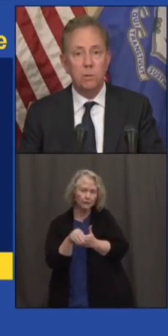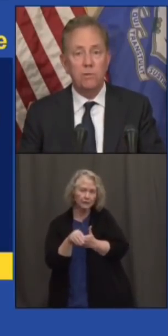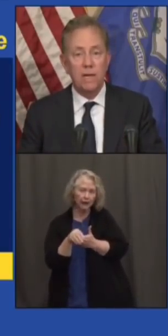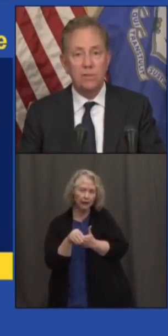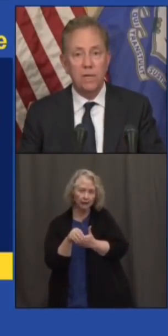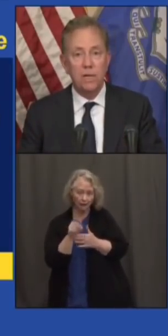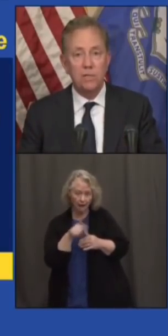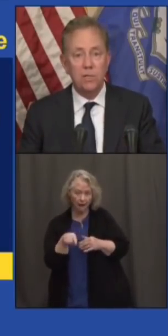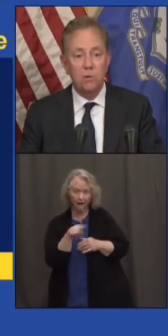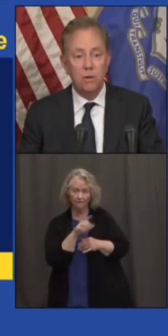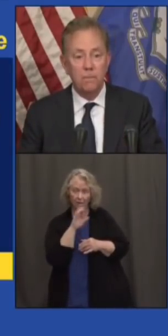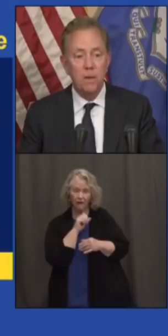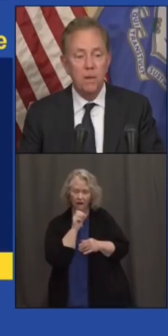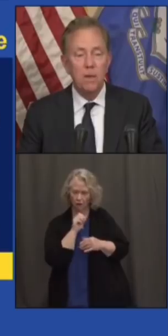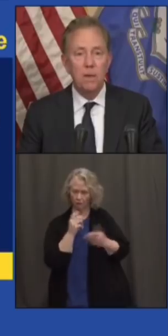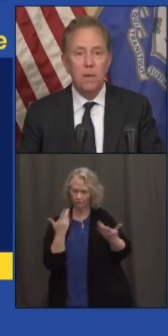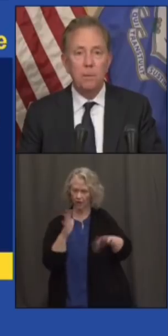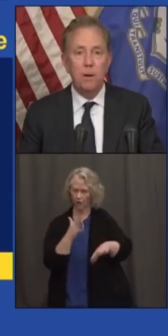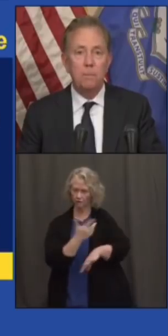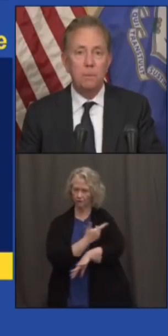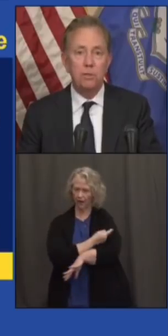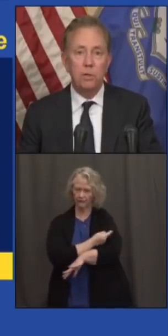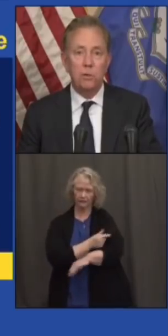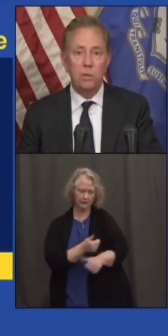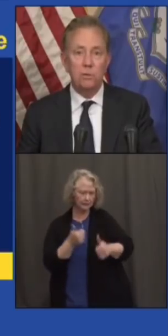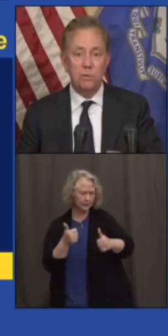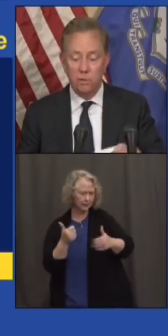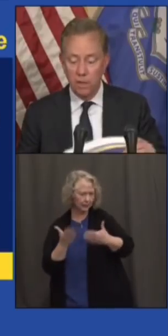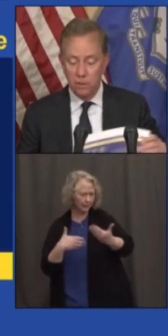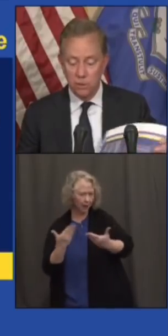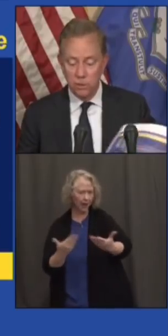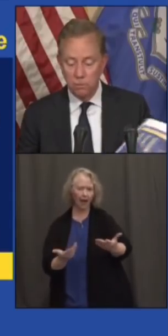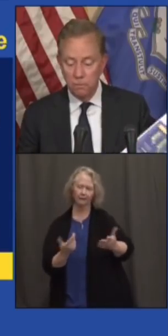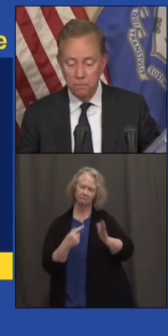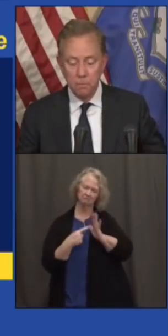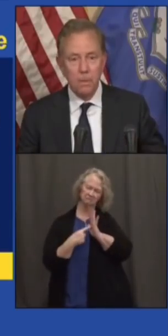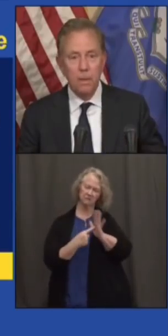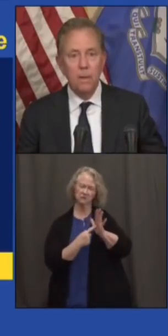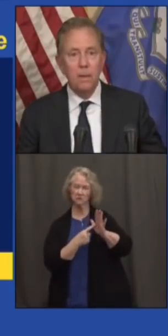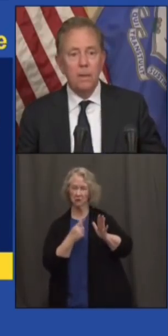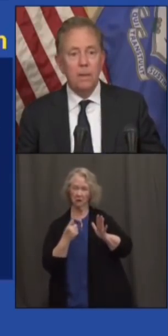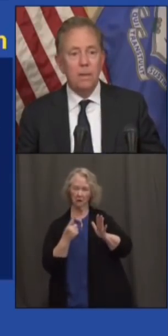-year-olds have been vaccinated. So keep it up. Show your elders a thing or two.